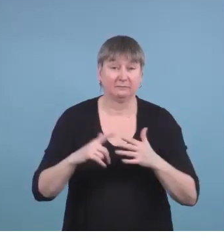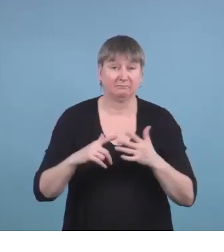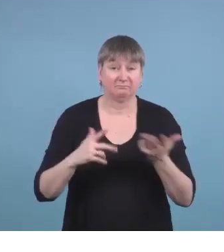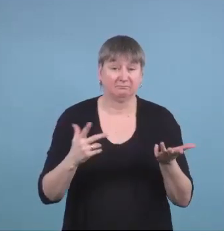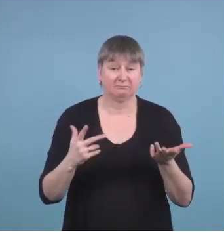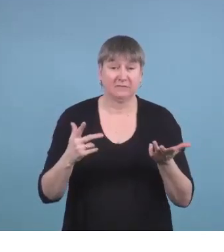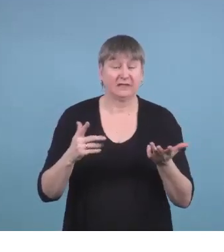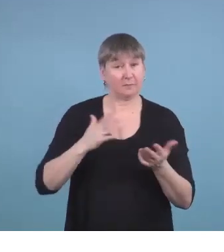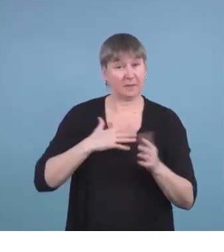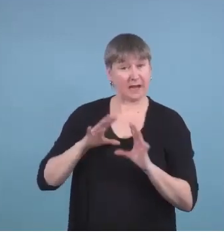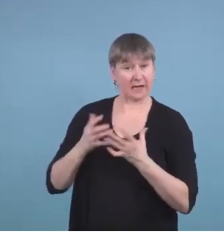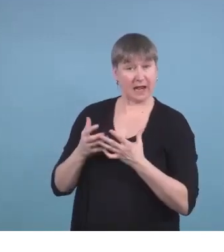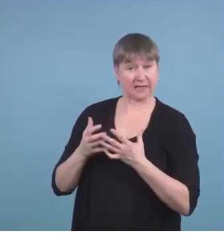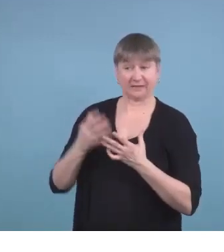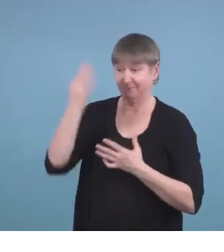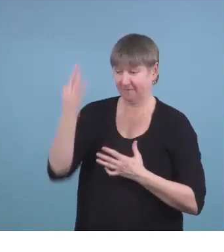Friday in my classes.